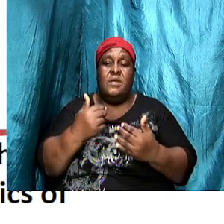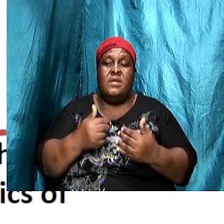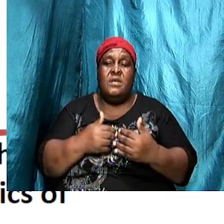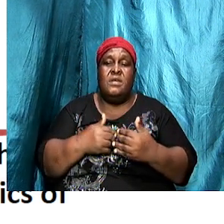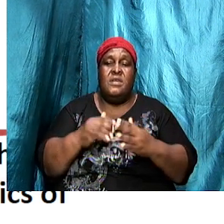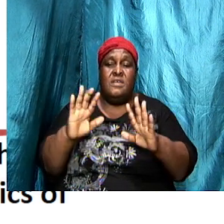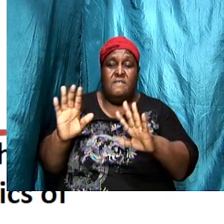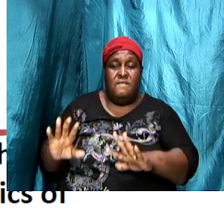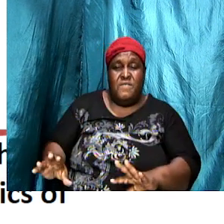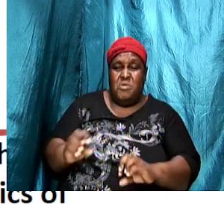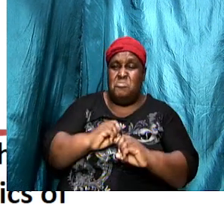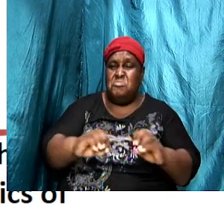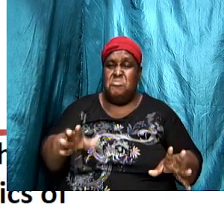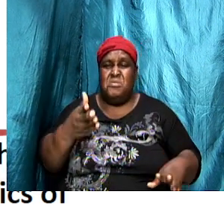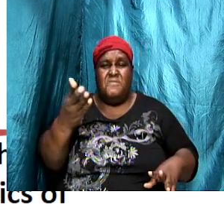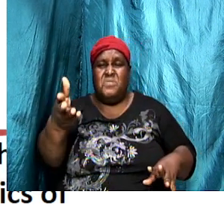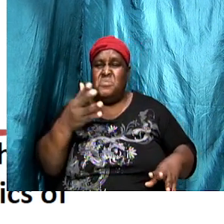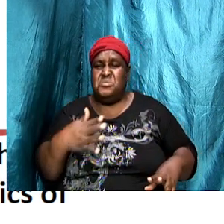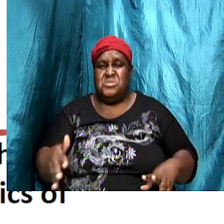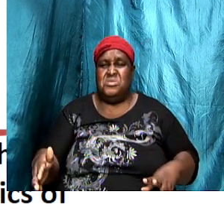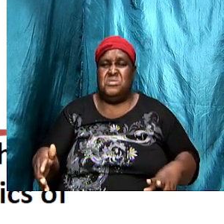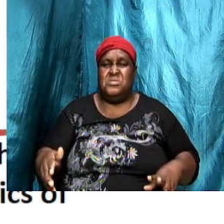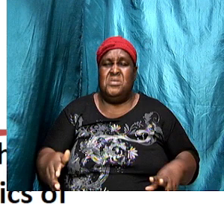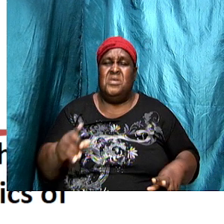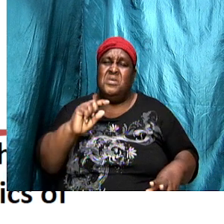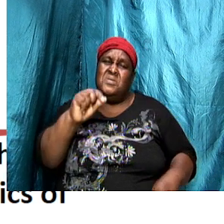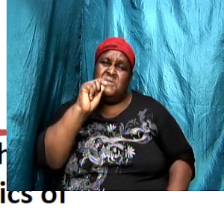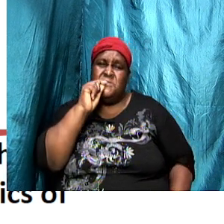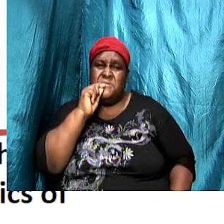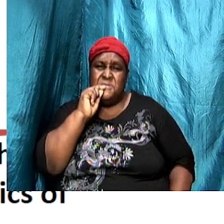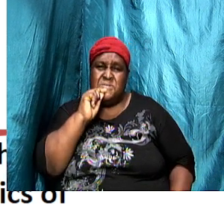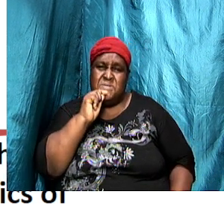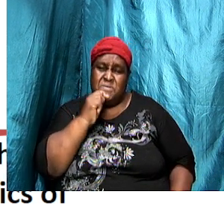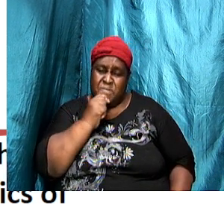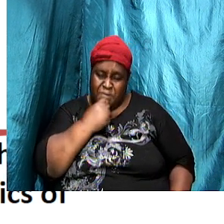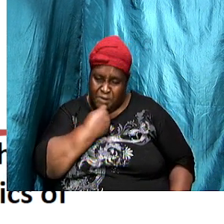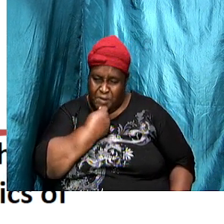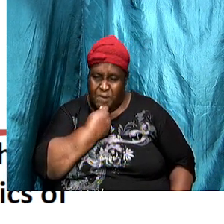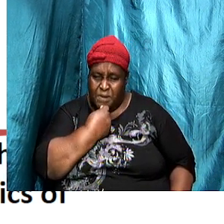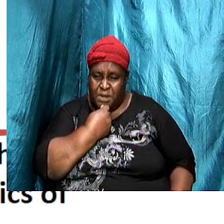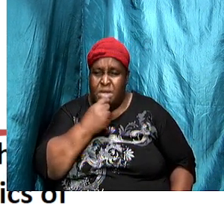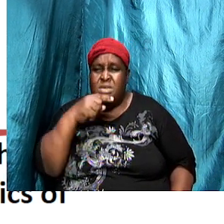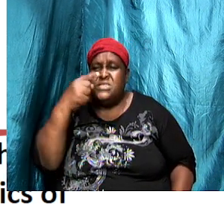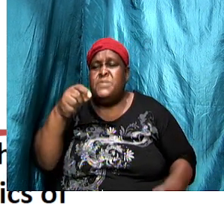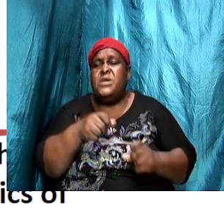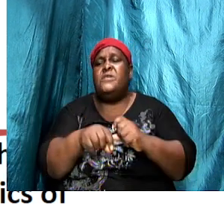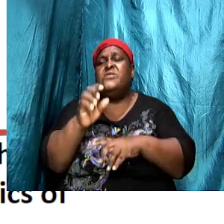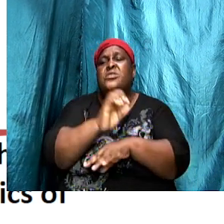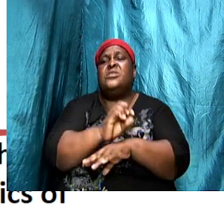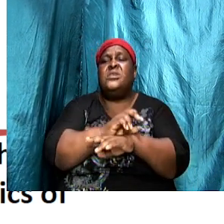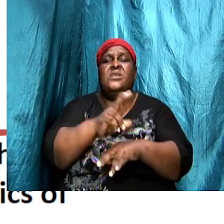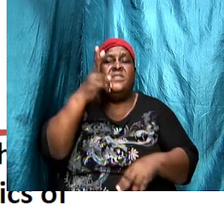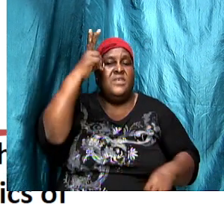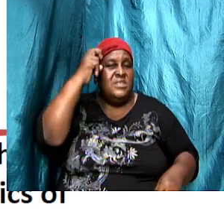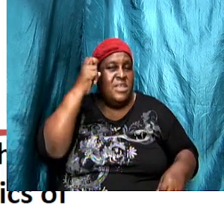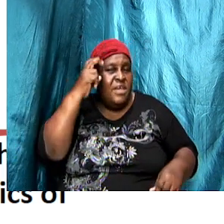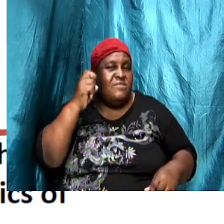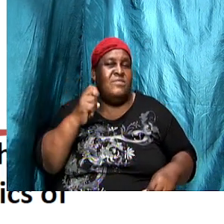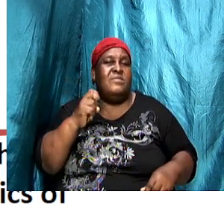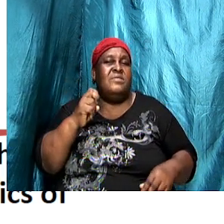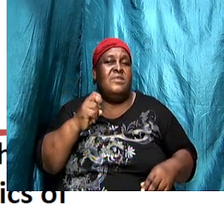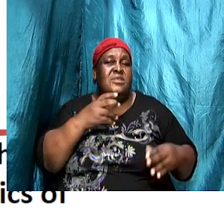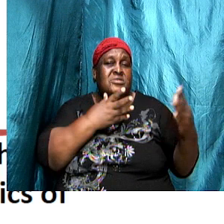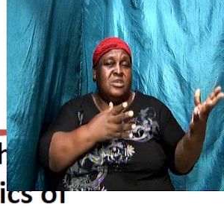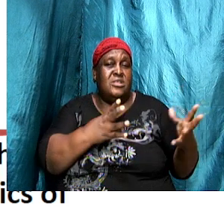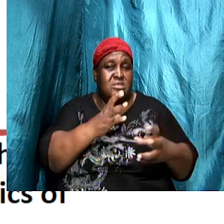none of those things which thou shall suffer and he's talking to you know the church behold the devil shall cast some of you into